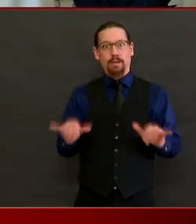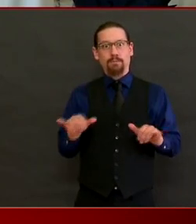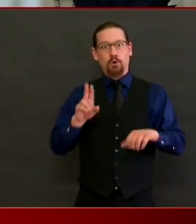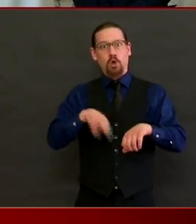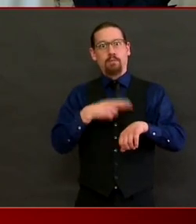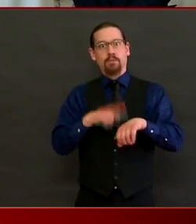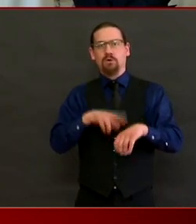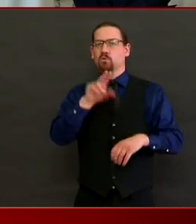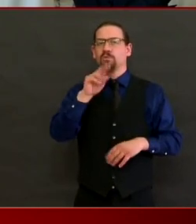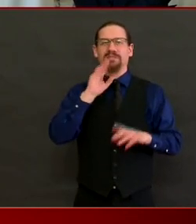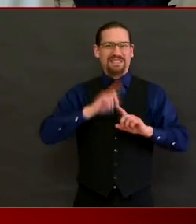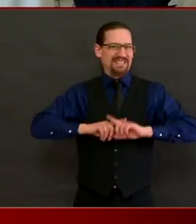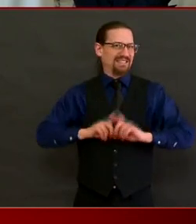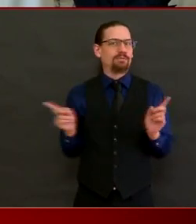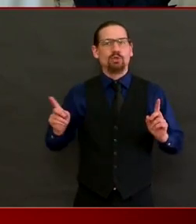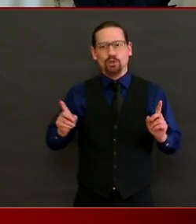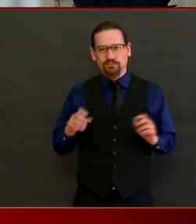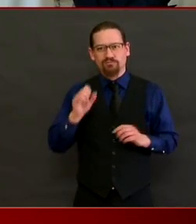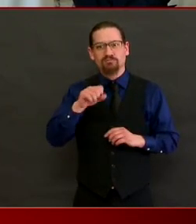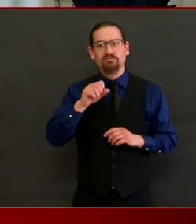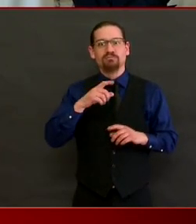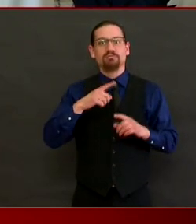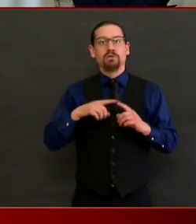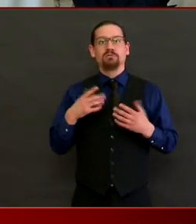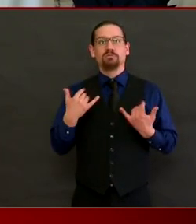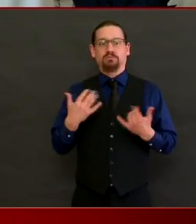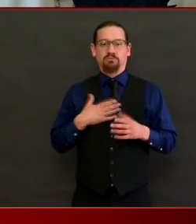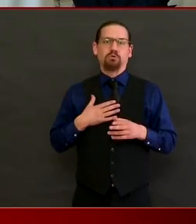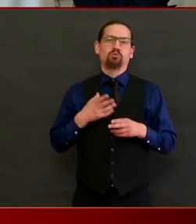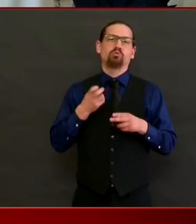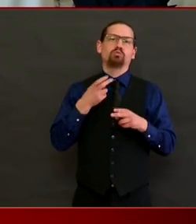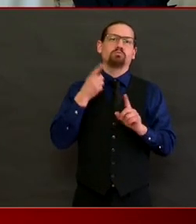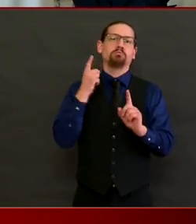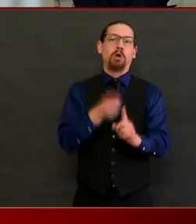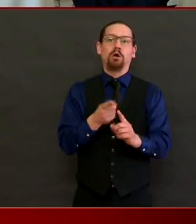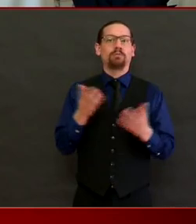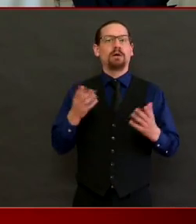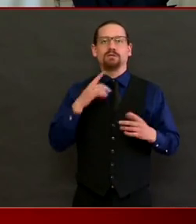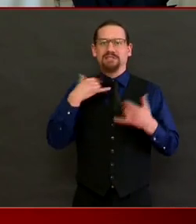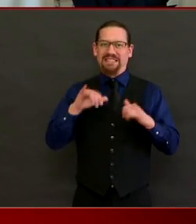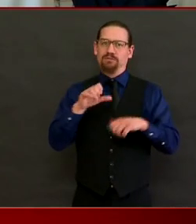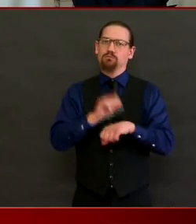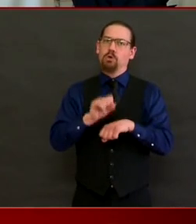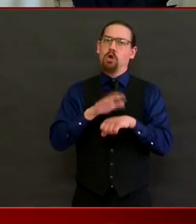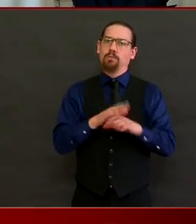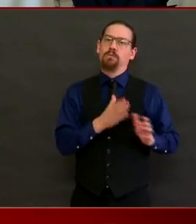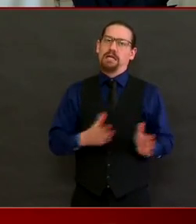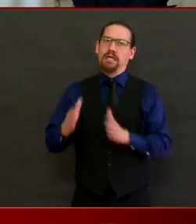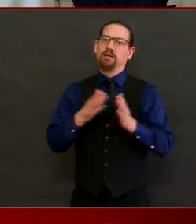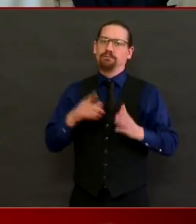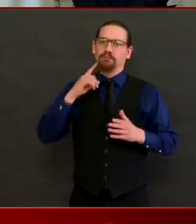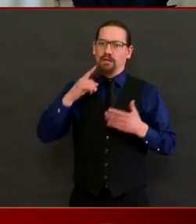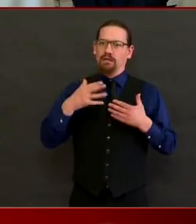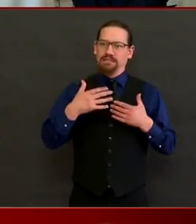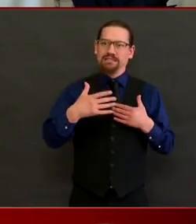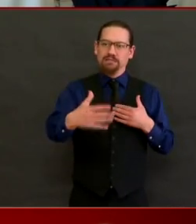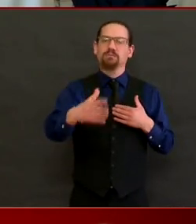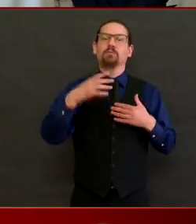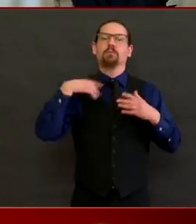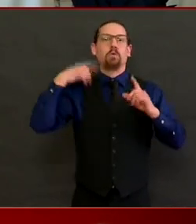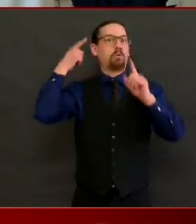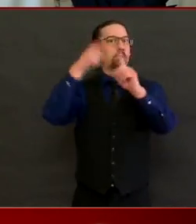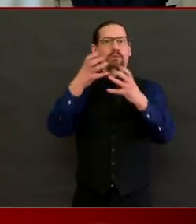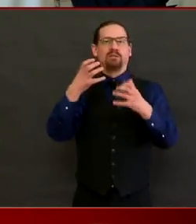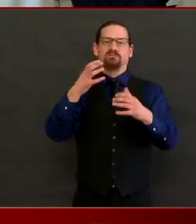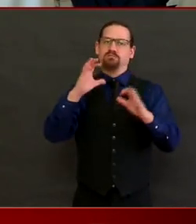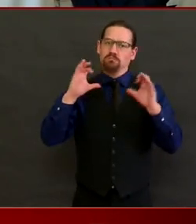to plan, but those are the sorts of events that are going to be the last thing to come back online. Governor Matt